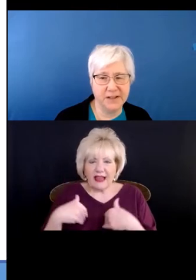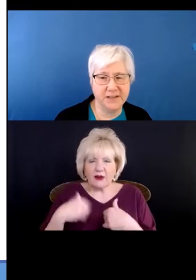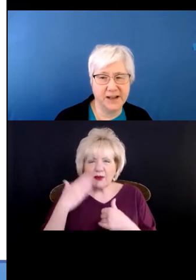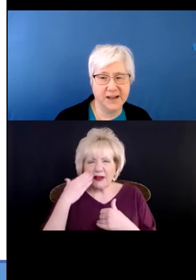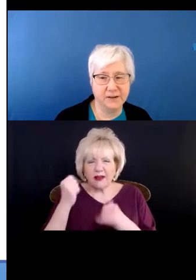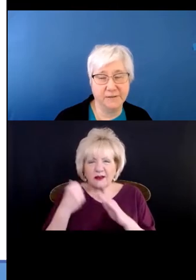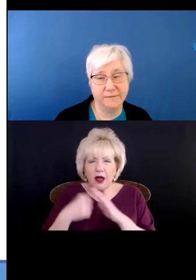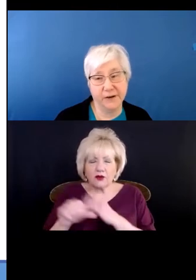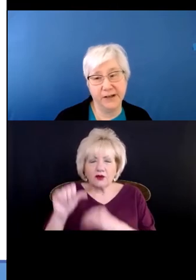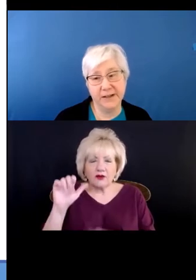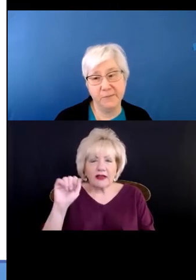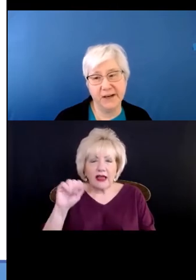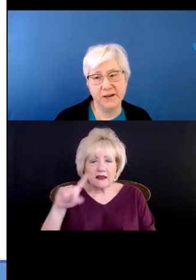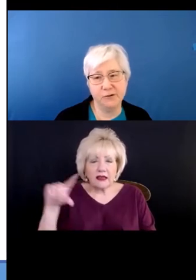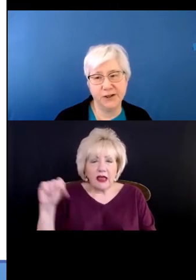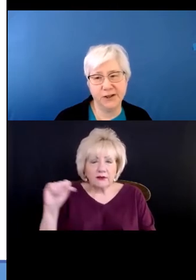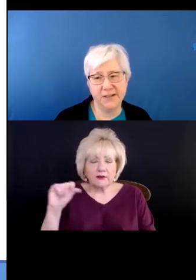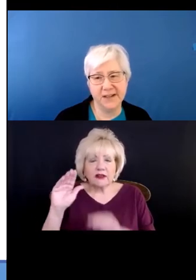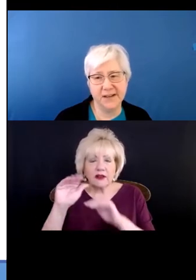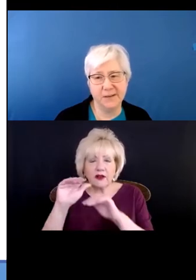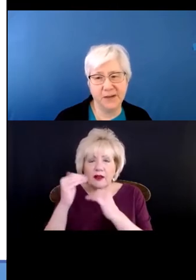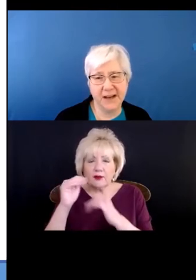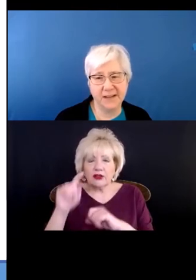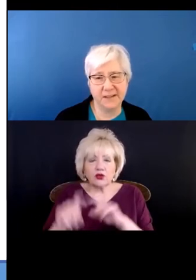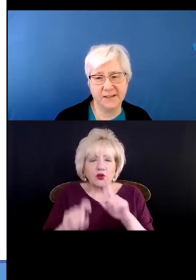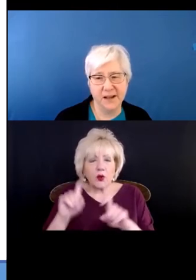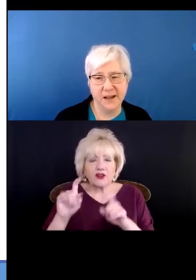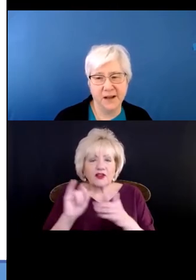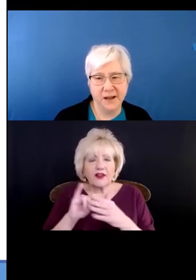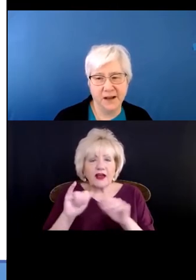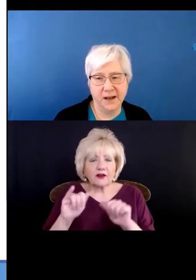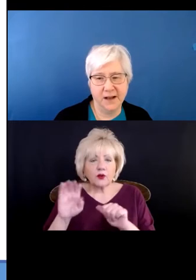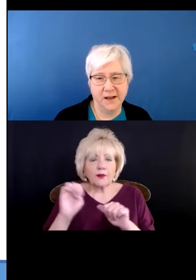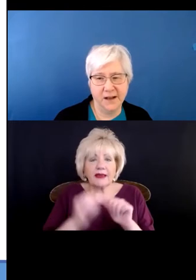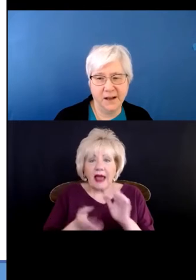Disabilities Act, are very limited questions that can be asked.